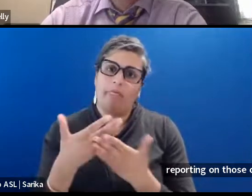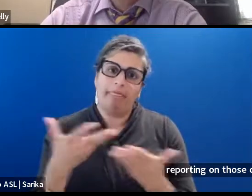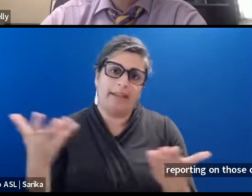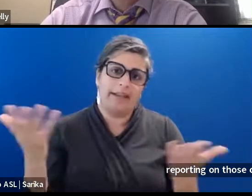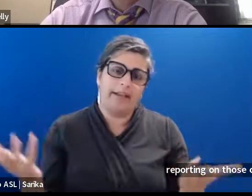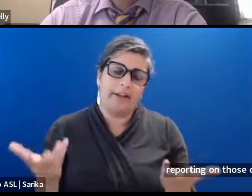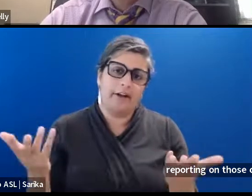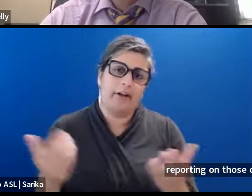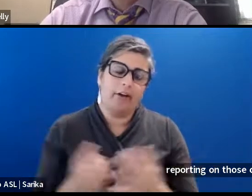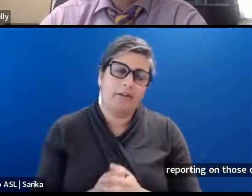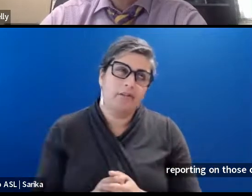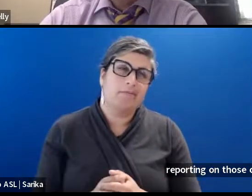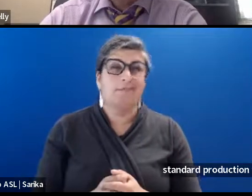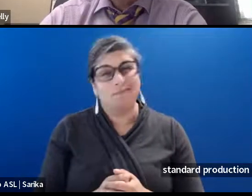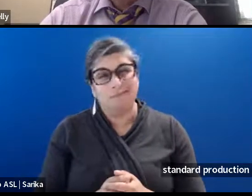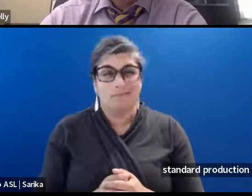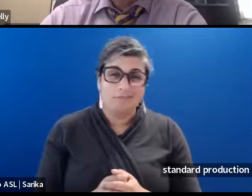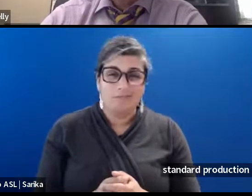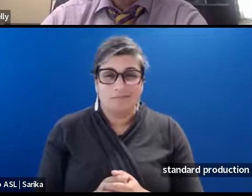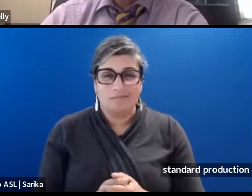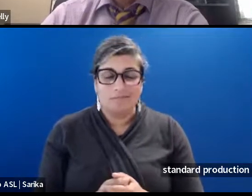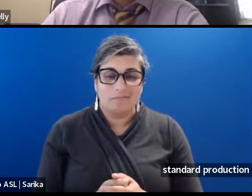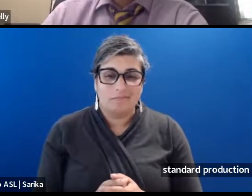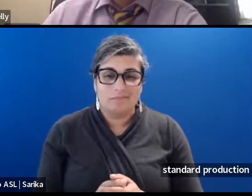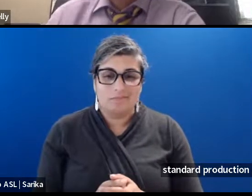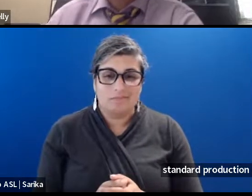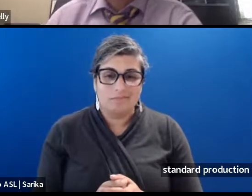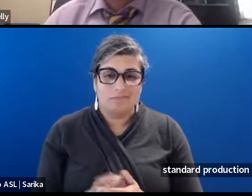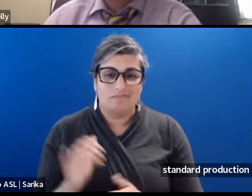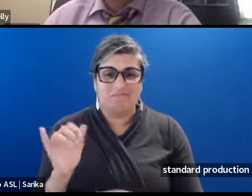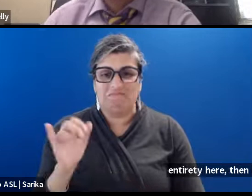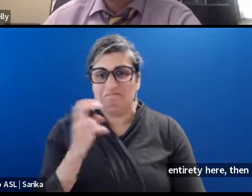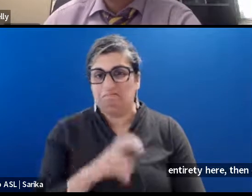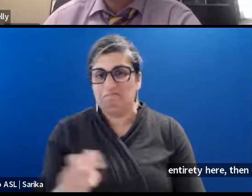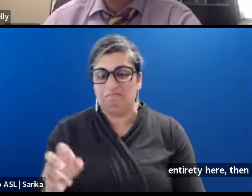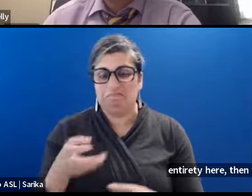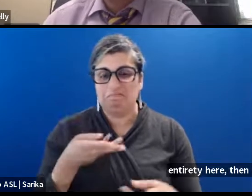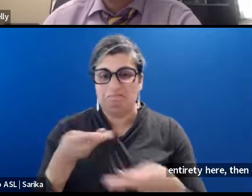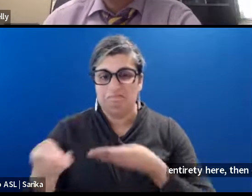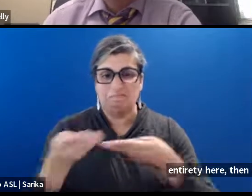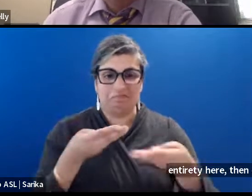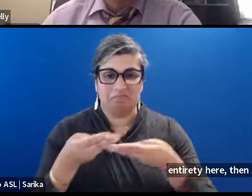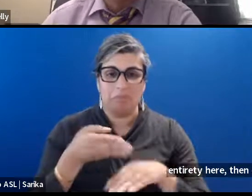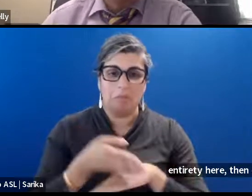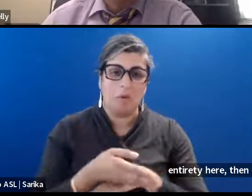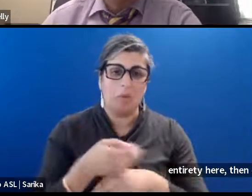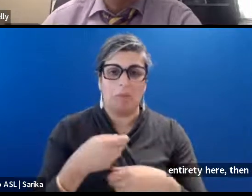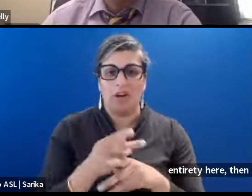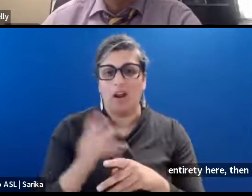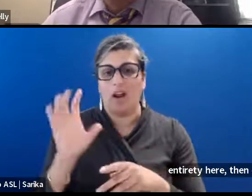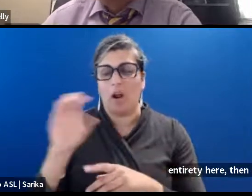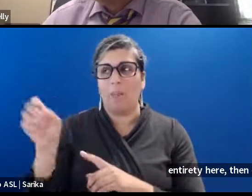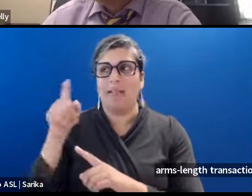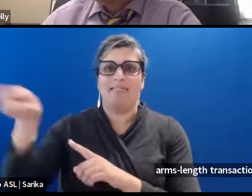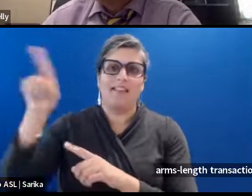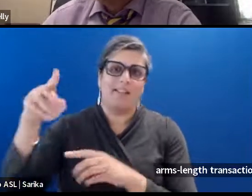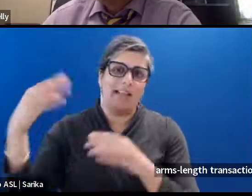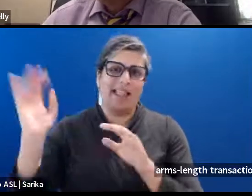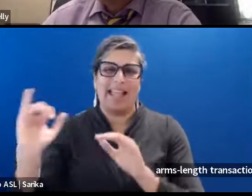then it oftentimes it's like an arm's length transaction with like a post-production company, you know, them as a vendor.